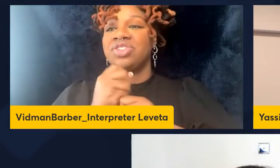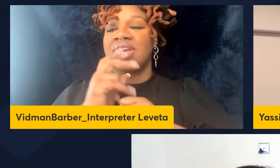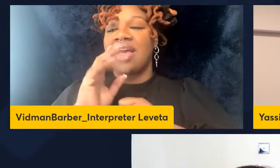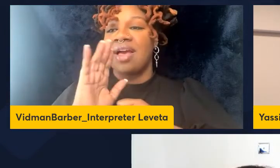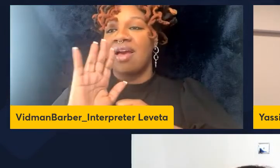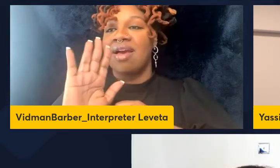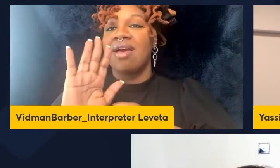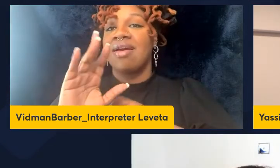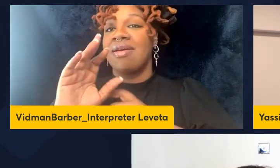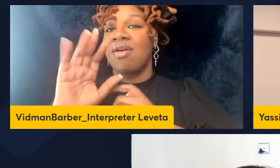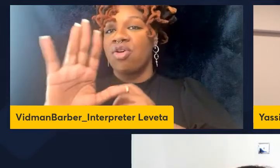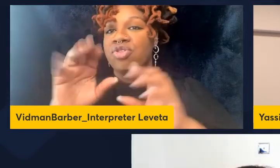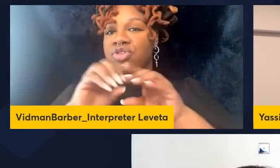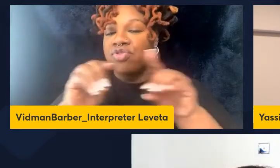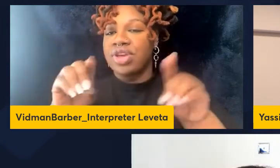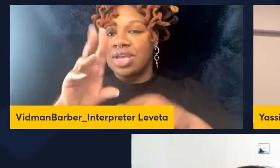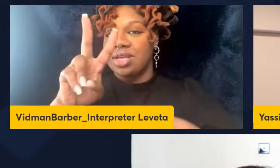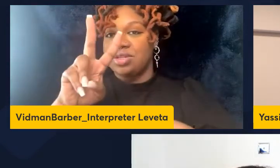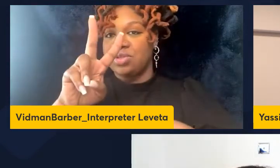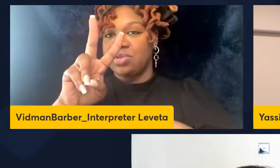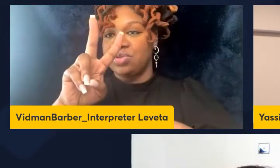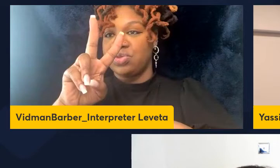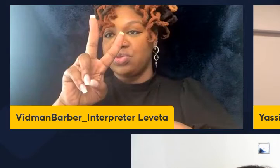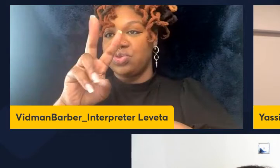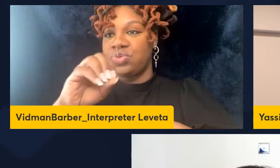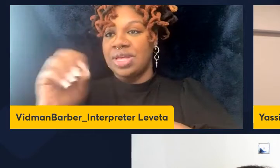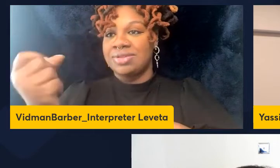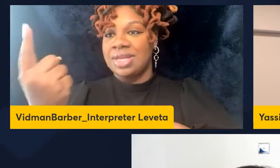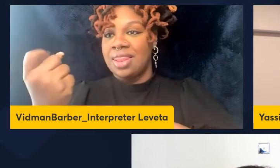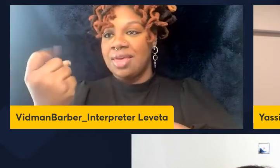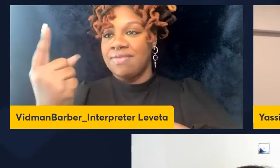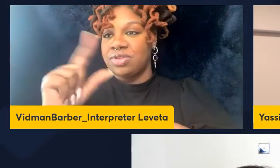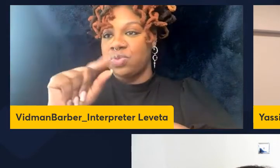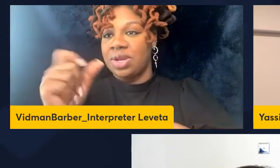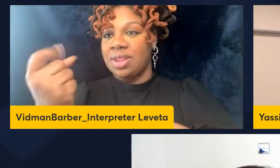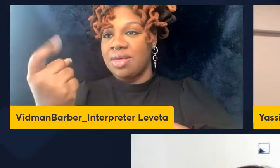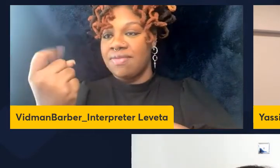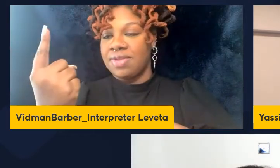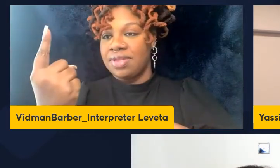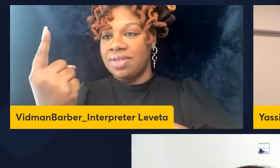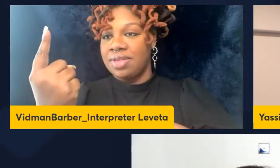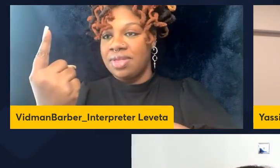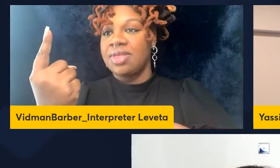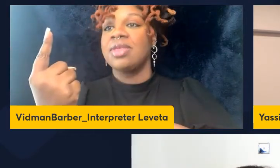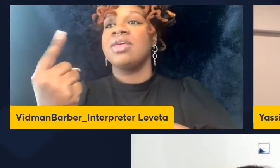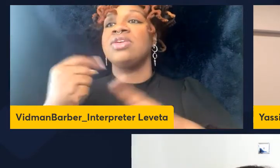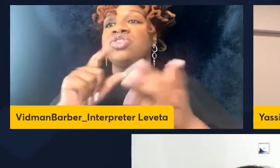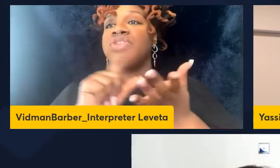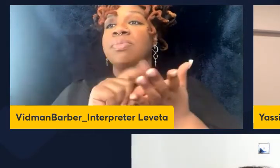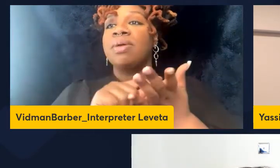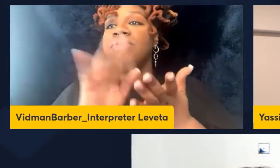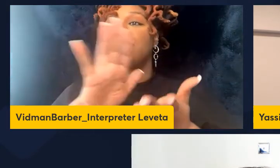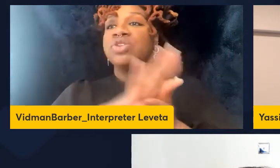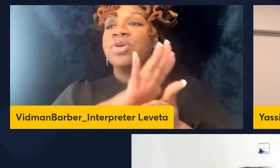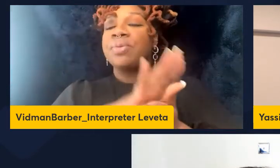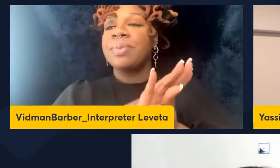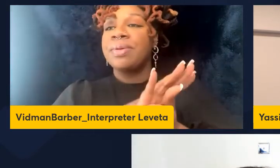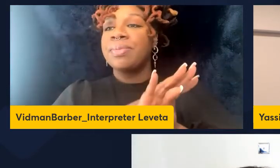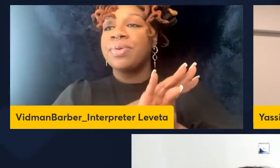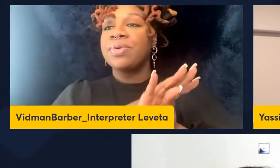2011. During her postdoc years, she published several papers with Dr. Shilpa